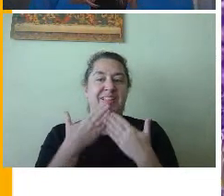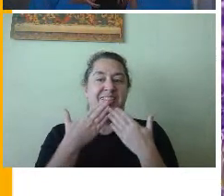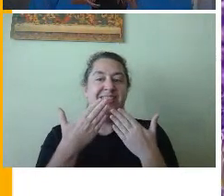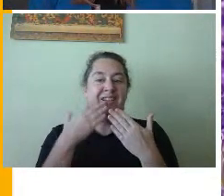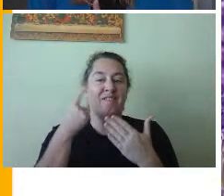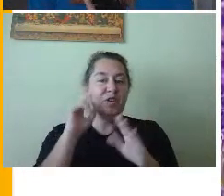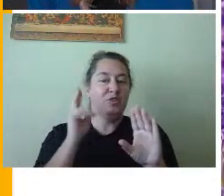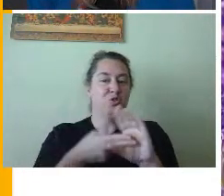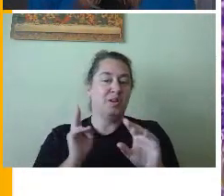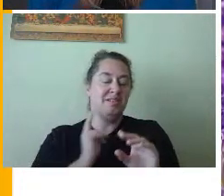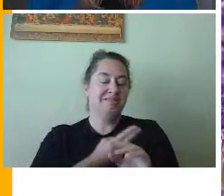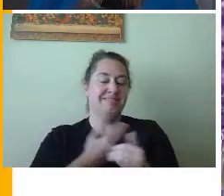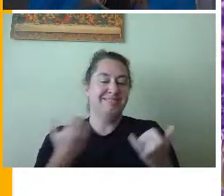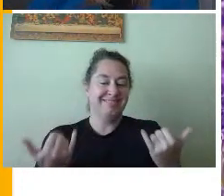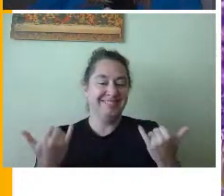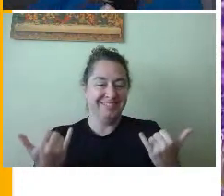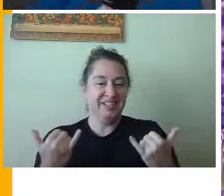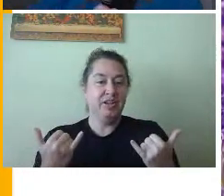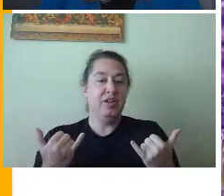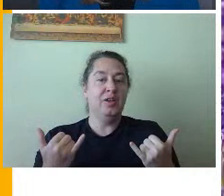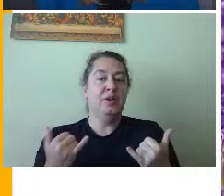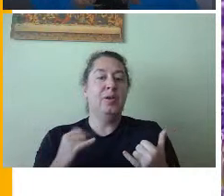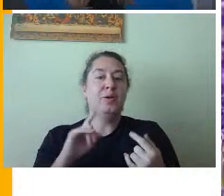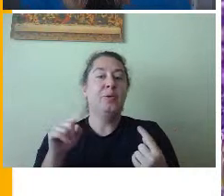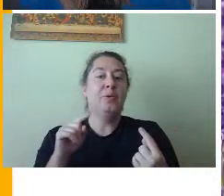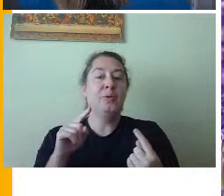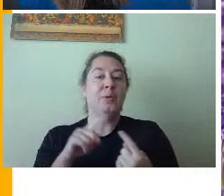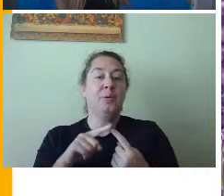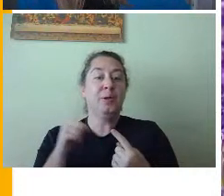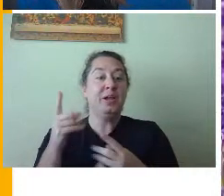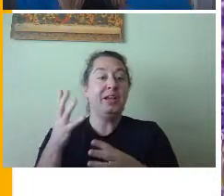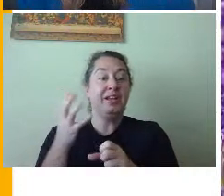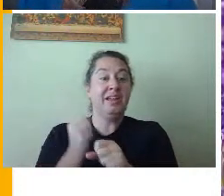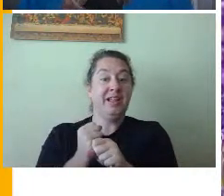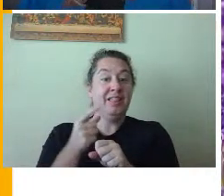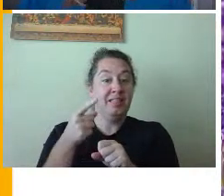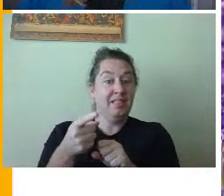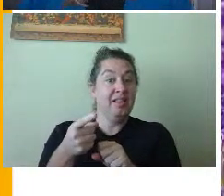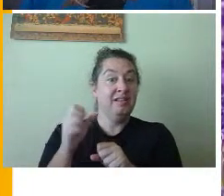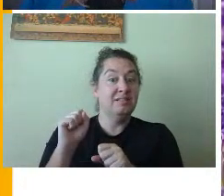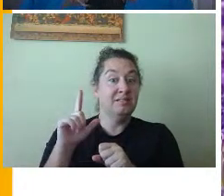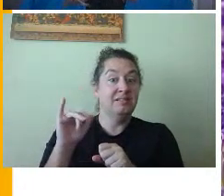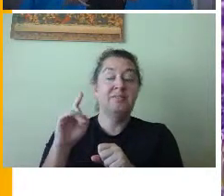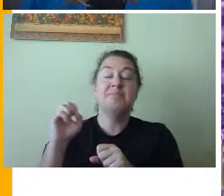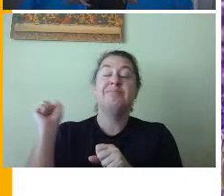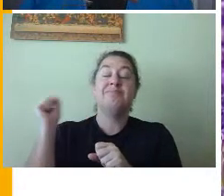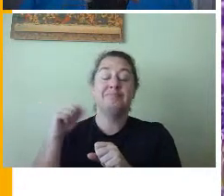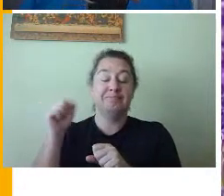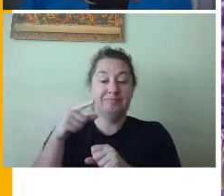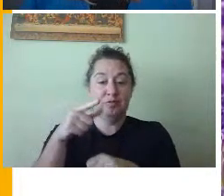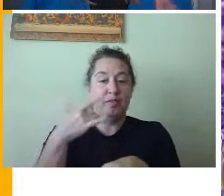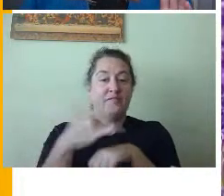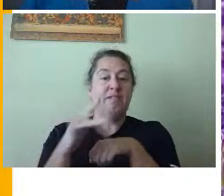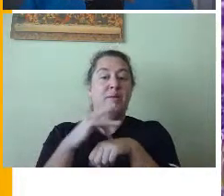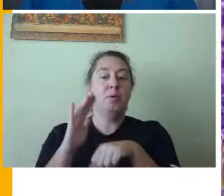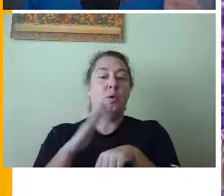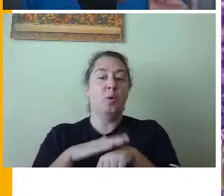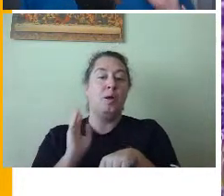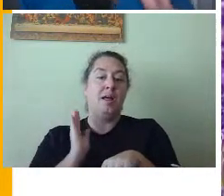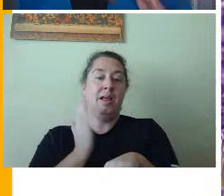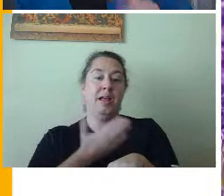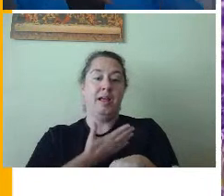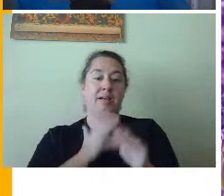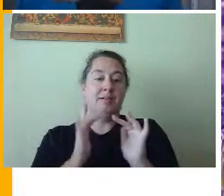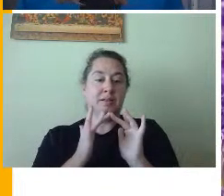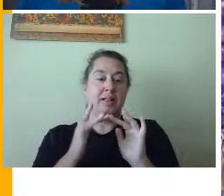joining us today. Will we get that sweet looking slide deck? You absolutely will. This slide deck is available on our website at bit